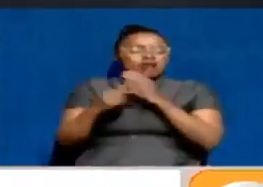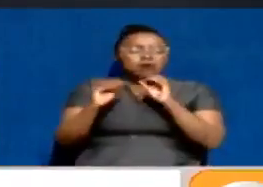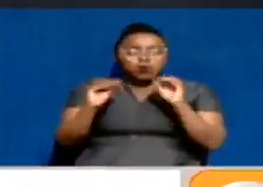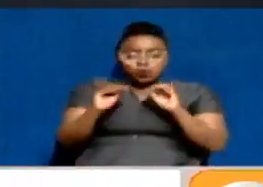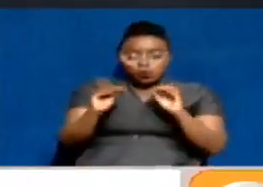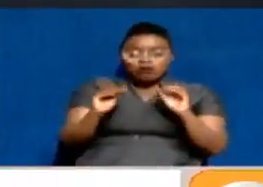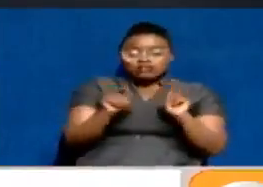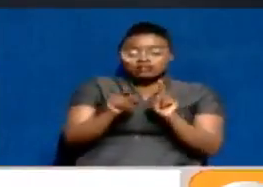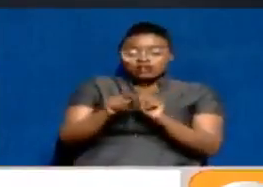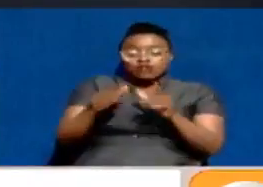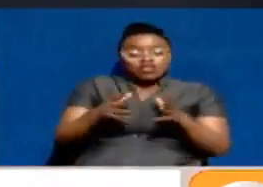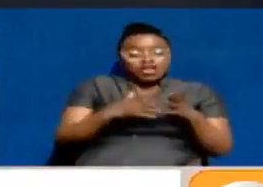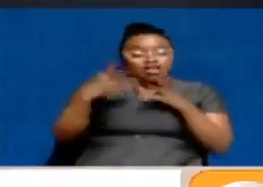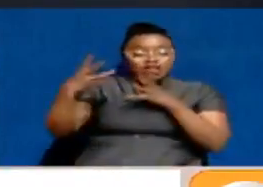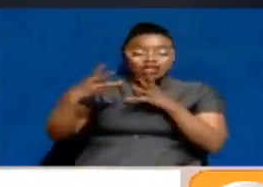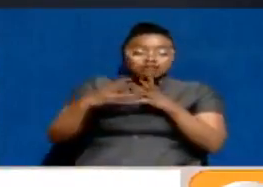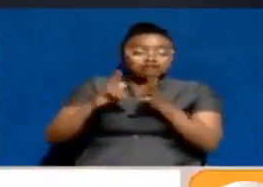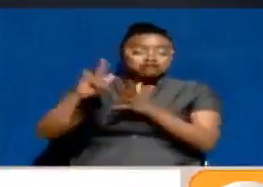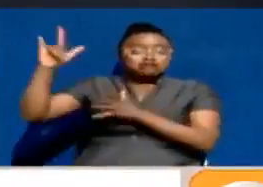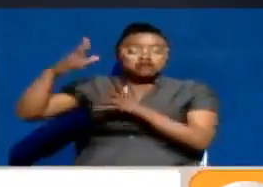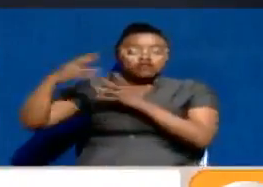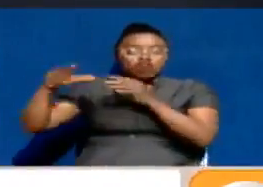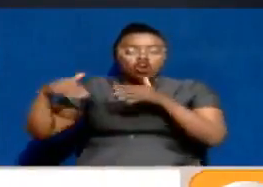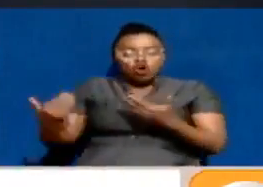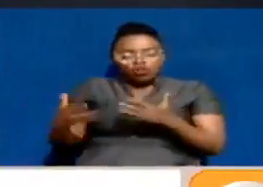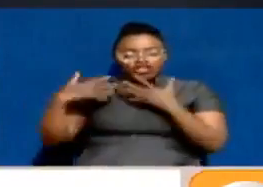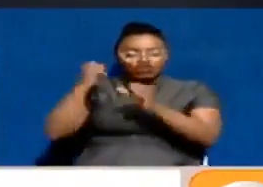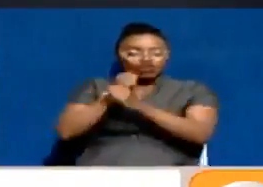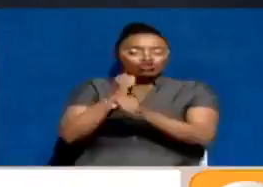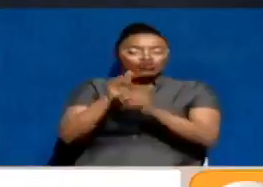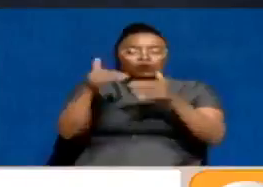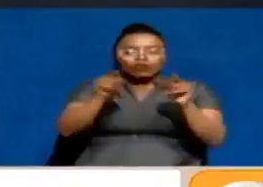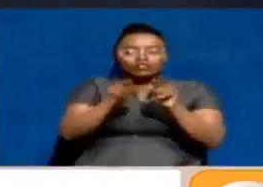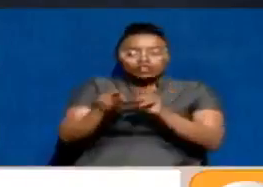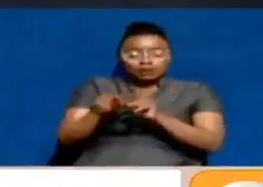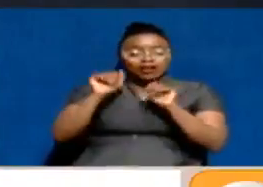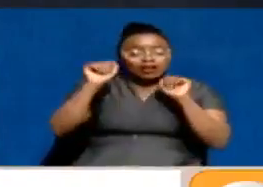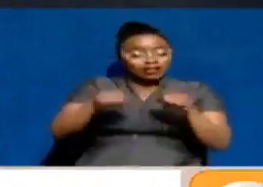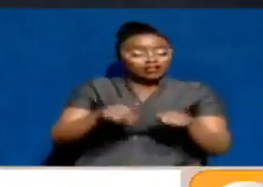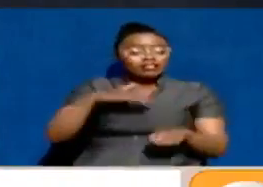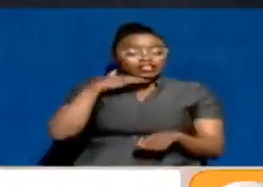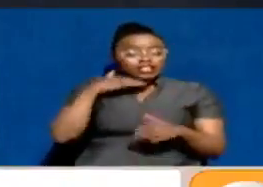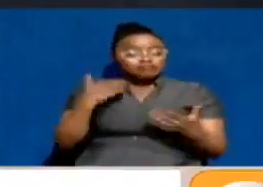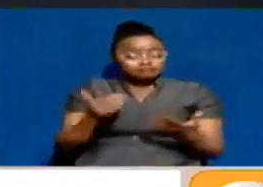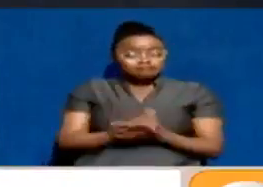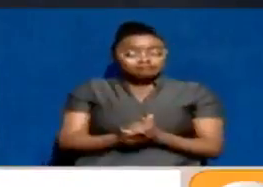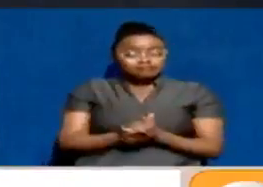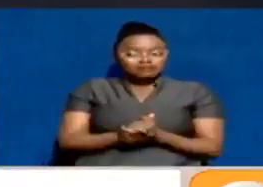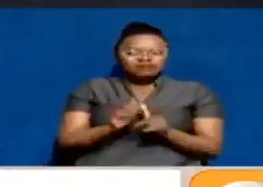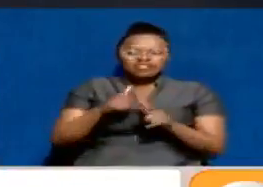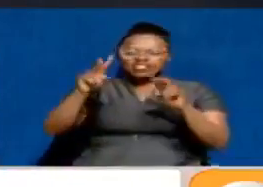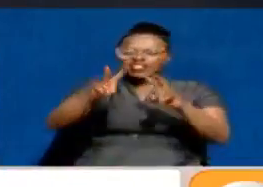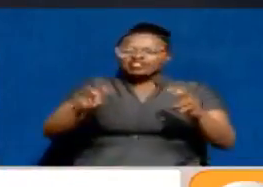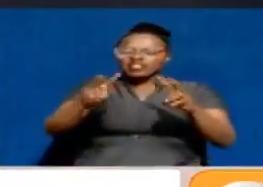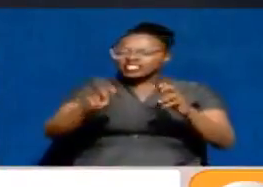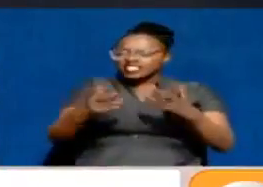have had to either leave their home country, lose their livelihoods, or even their very lives. And what of the